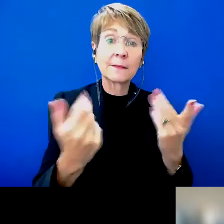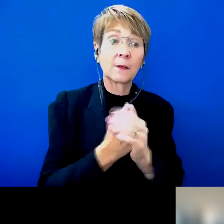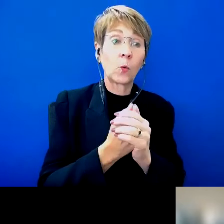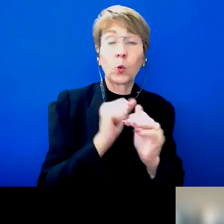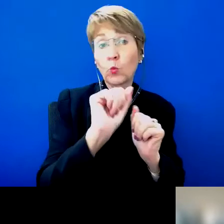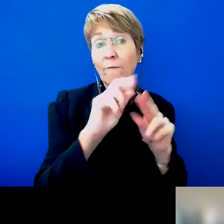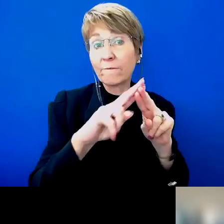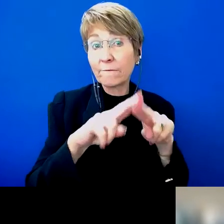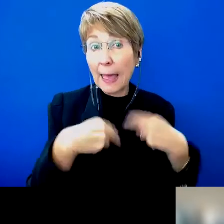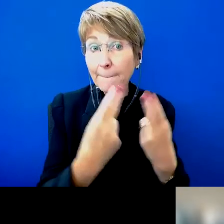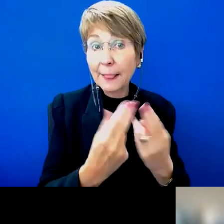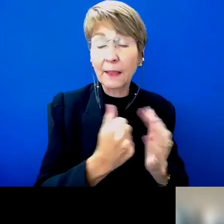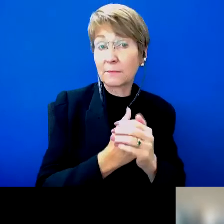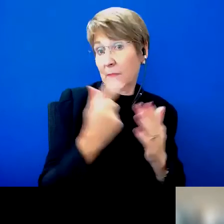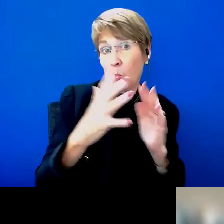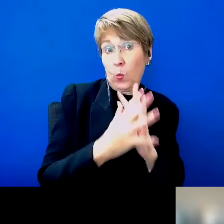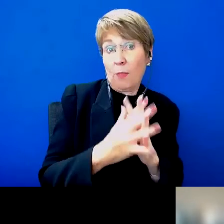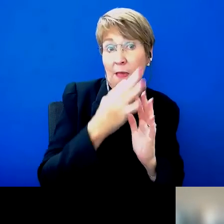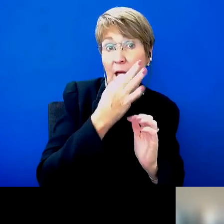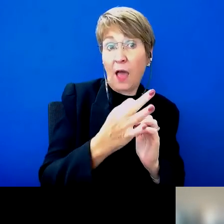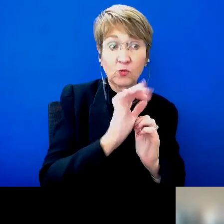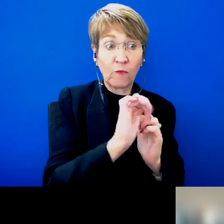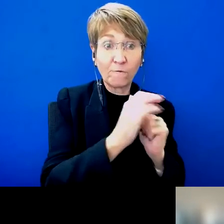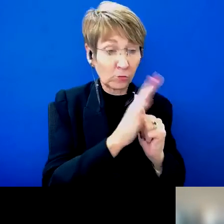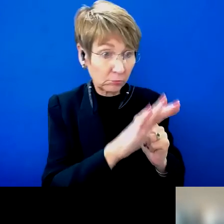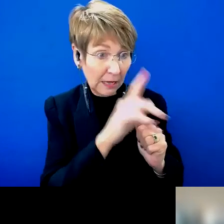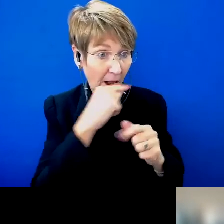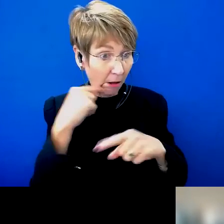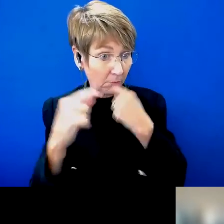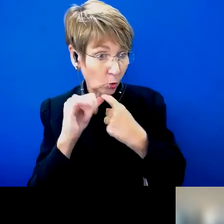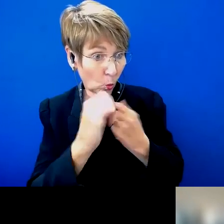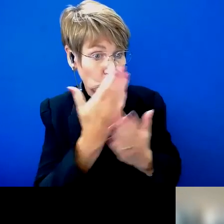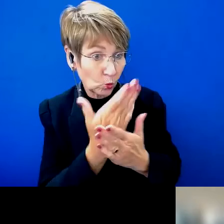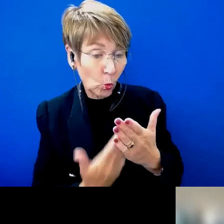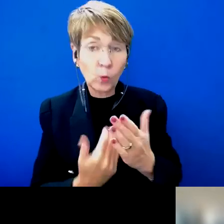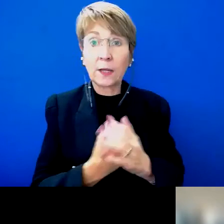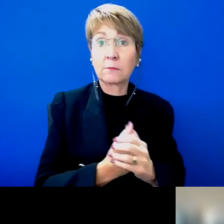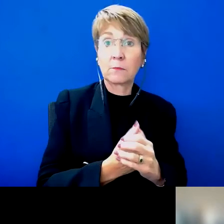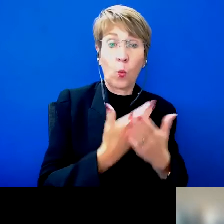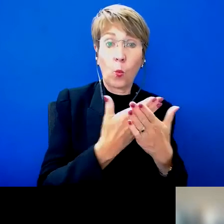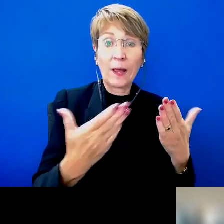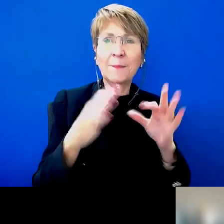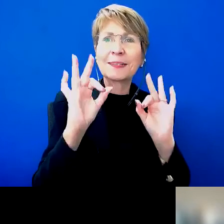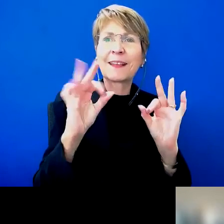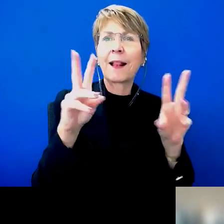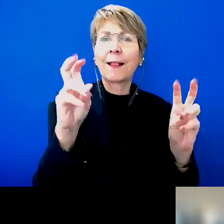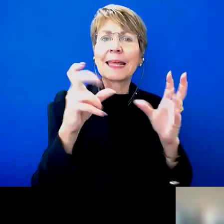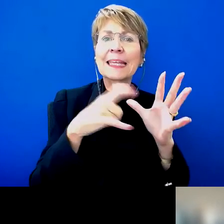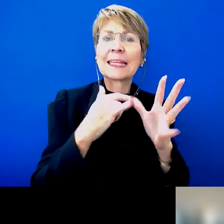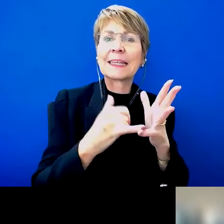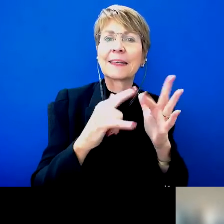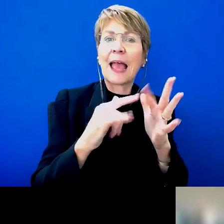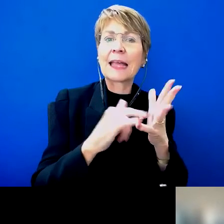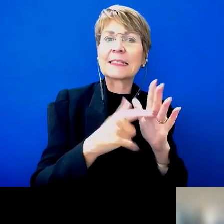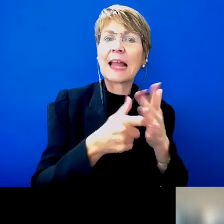useful to ask your friends if you can share their story or are there any ATFA case studies or stories that you can share?